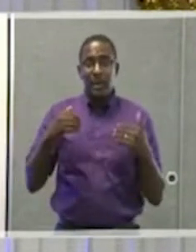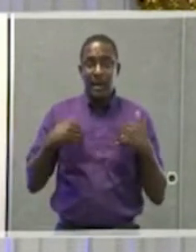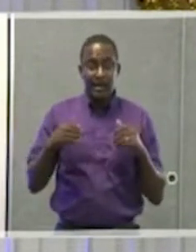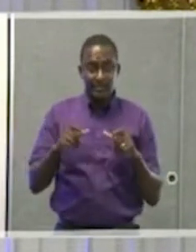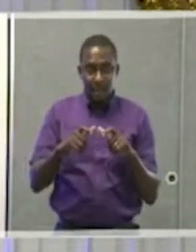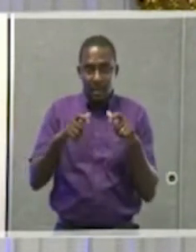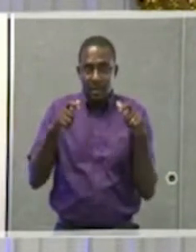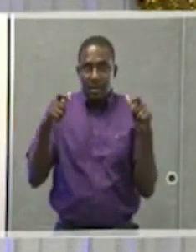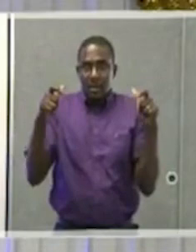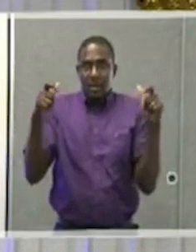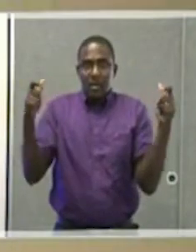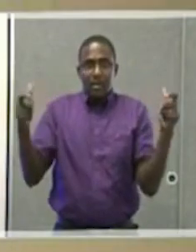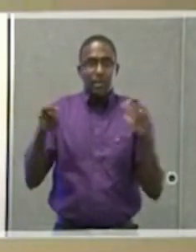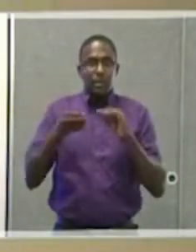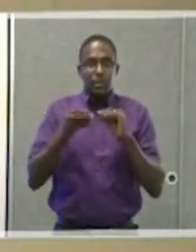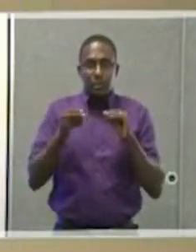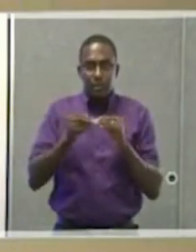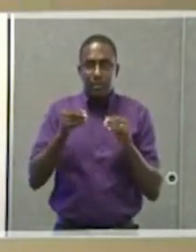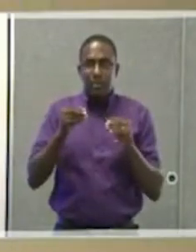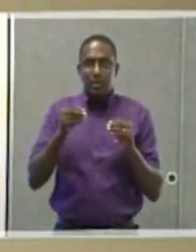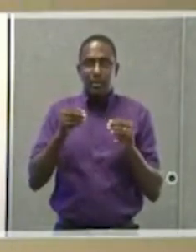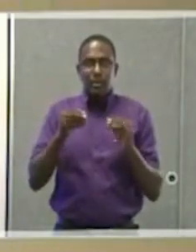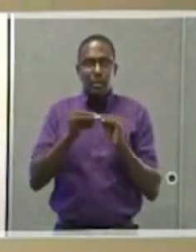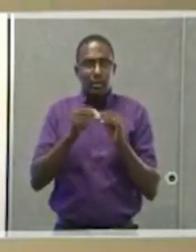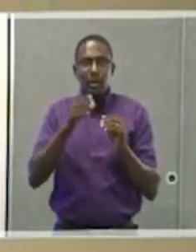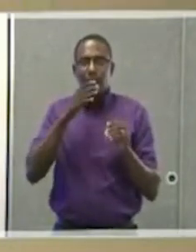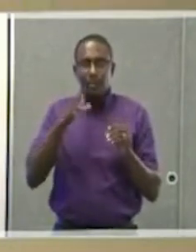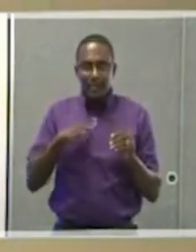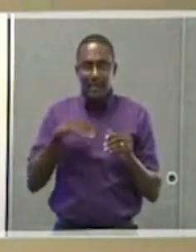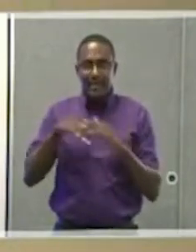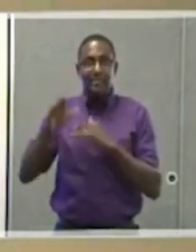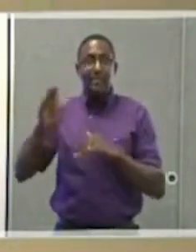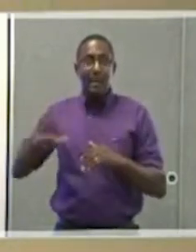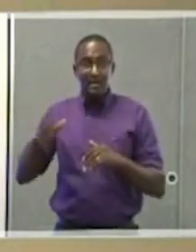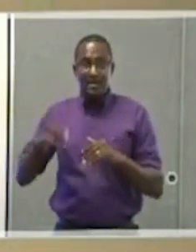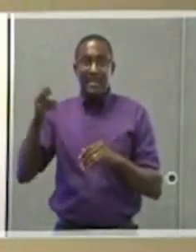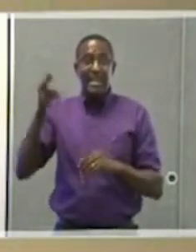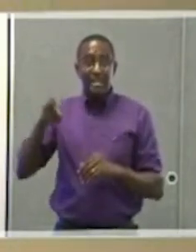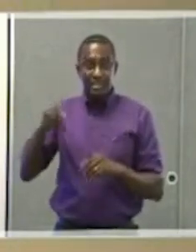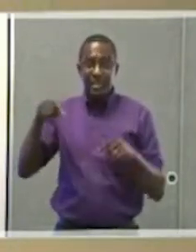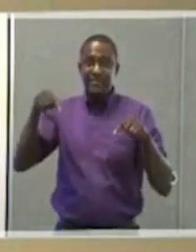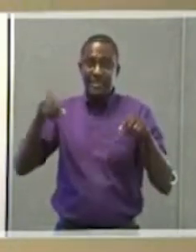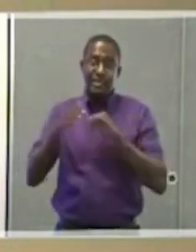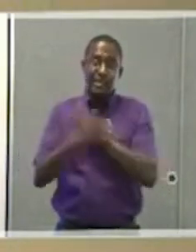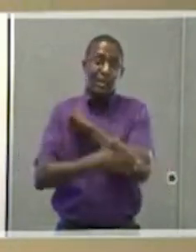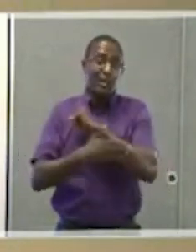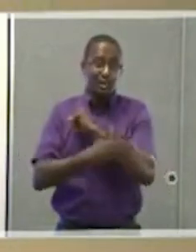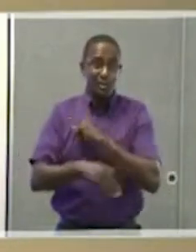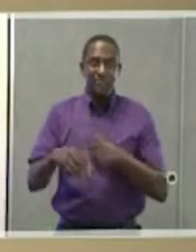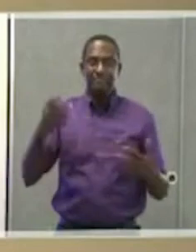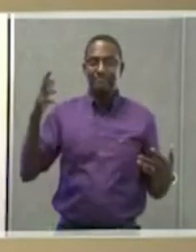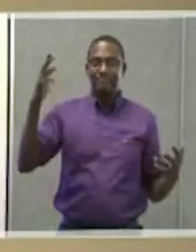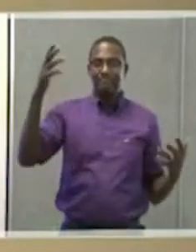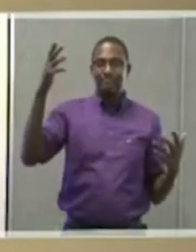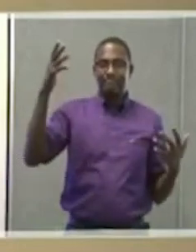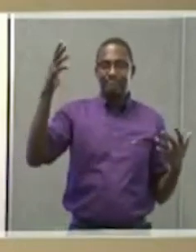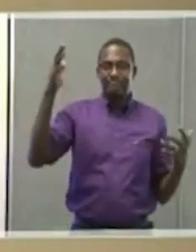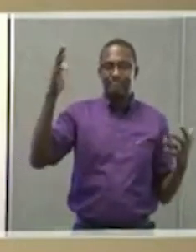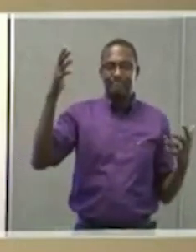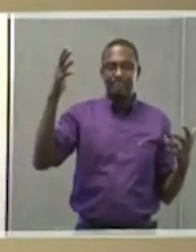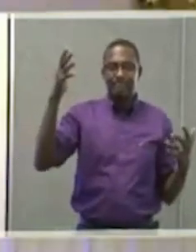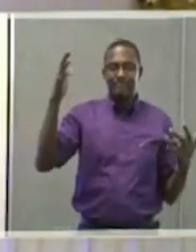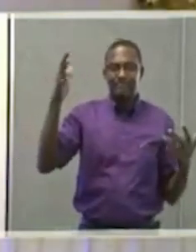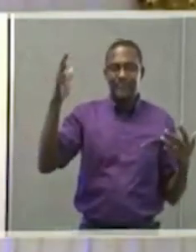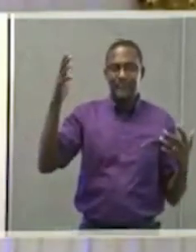number of women in Parliament ever in the history of this country. She was